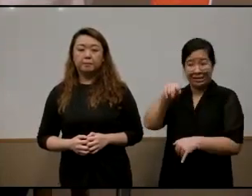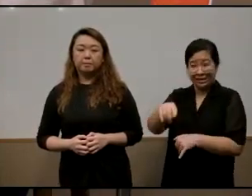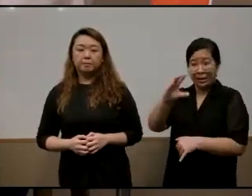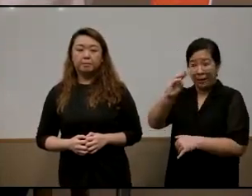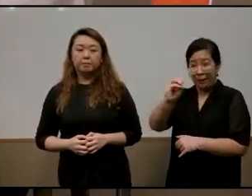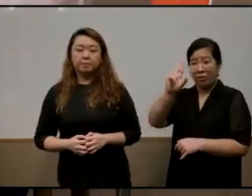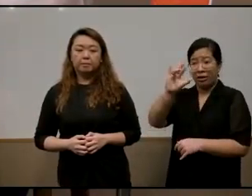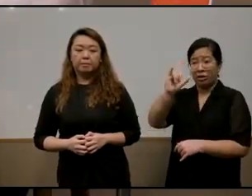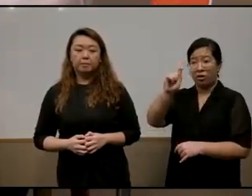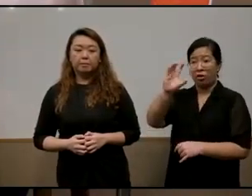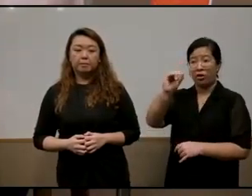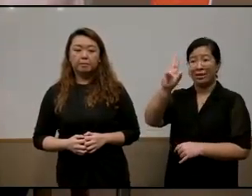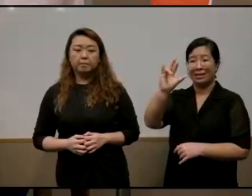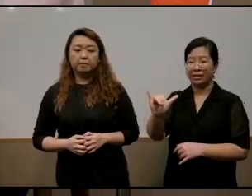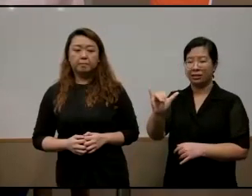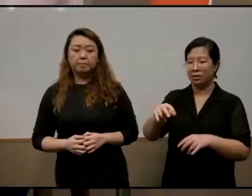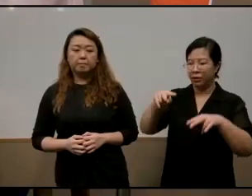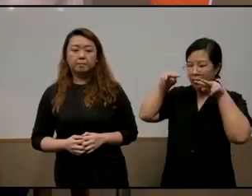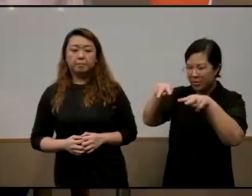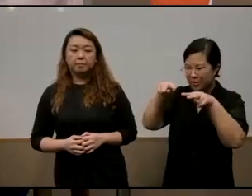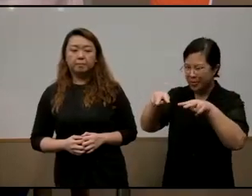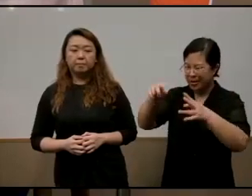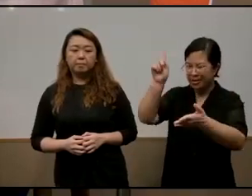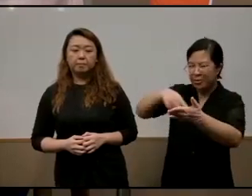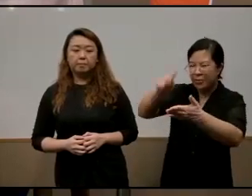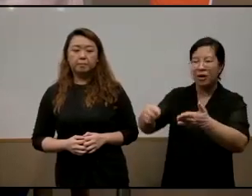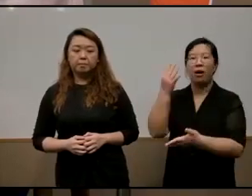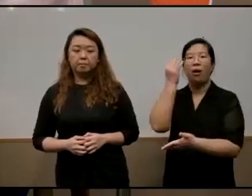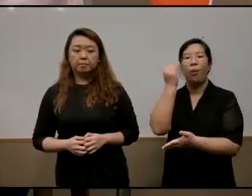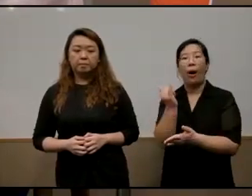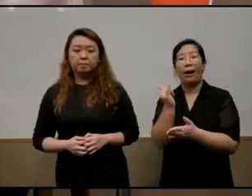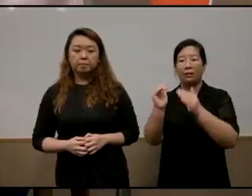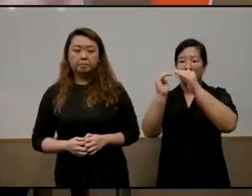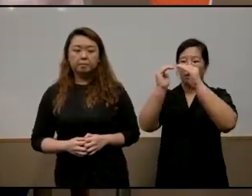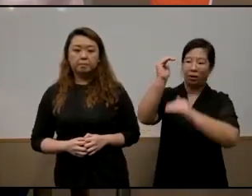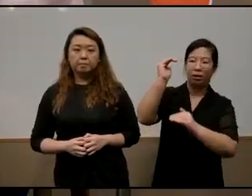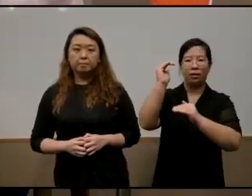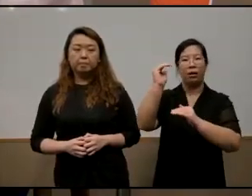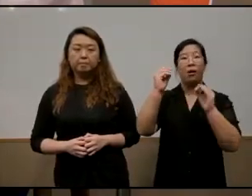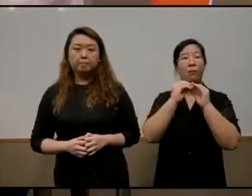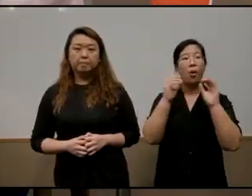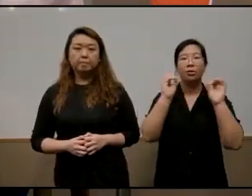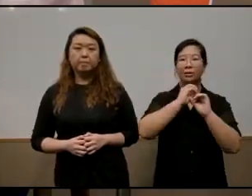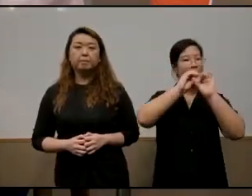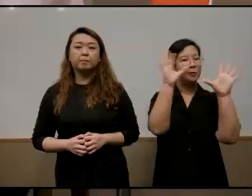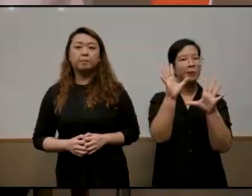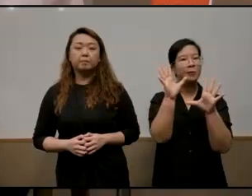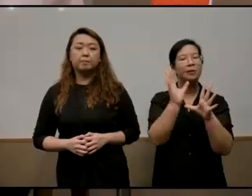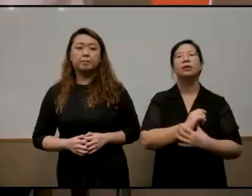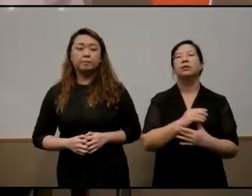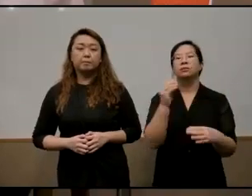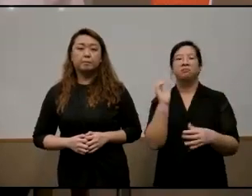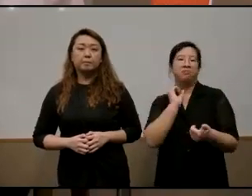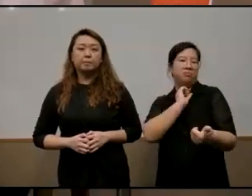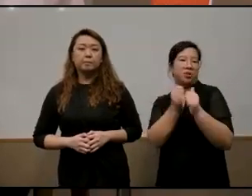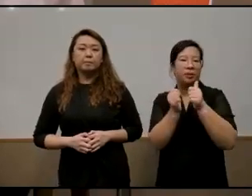become a contentious term why because inequality has come has become more visible and competition uh